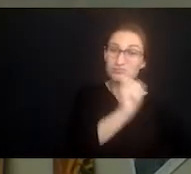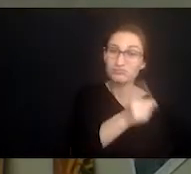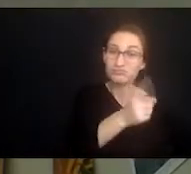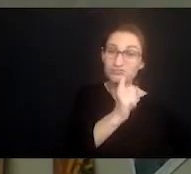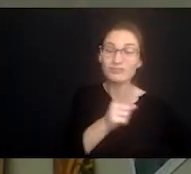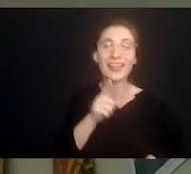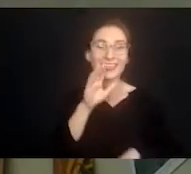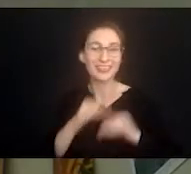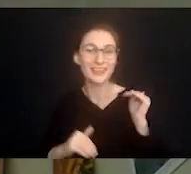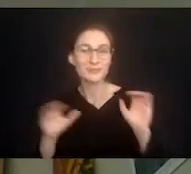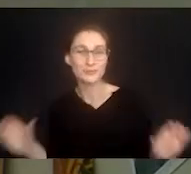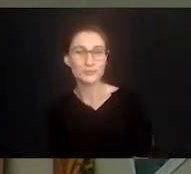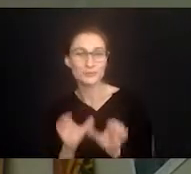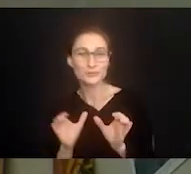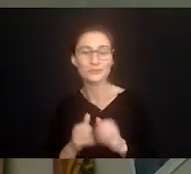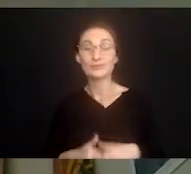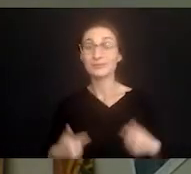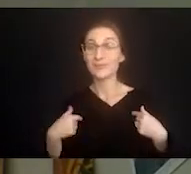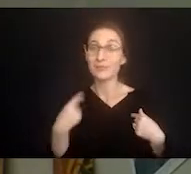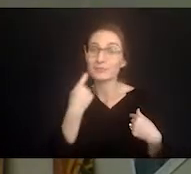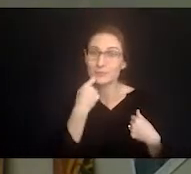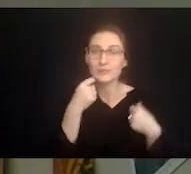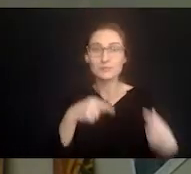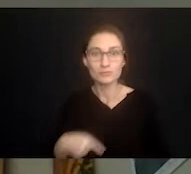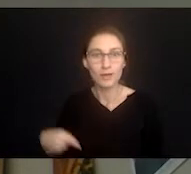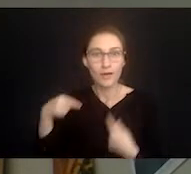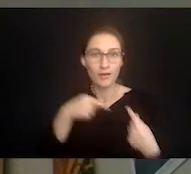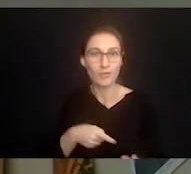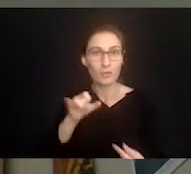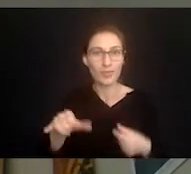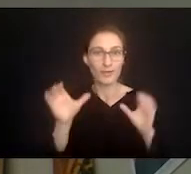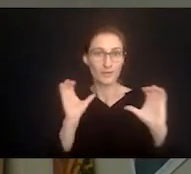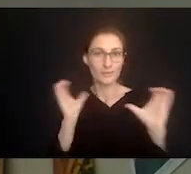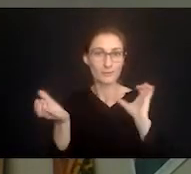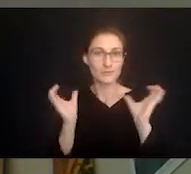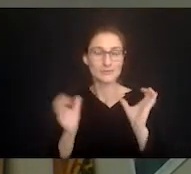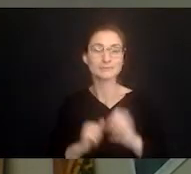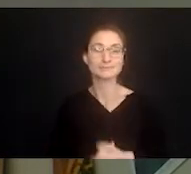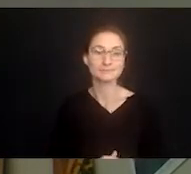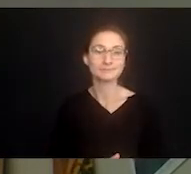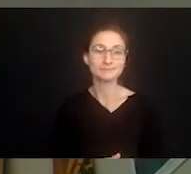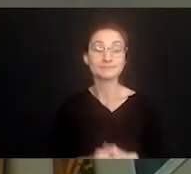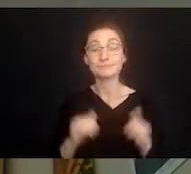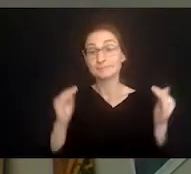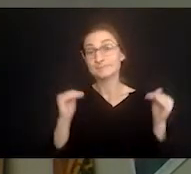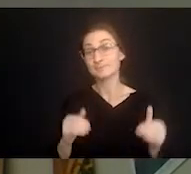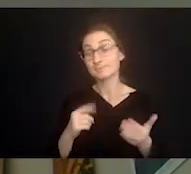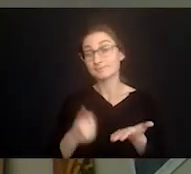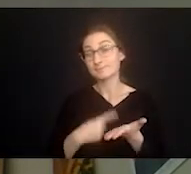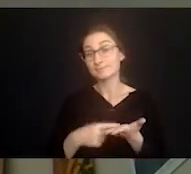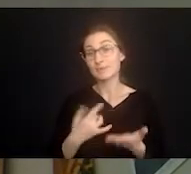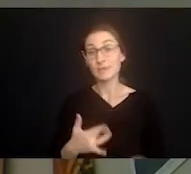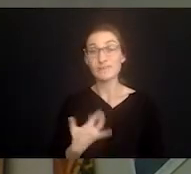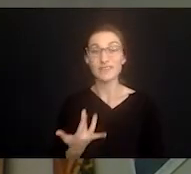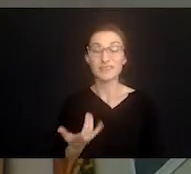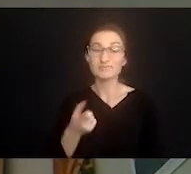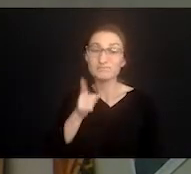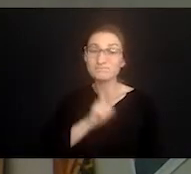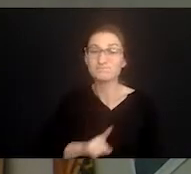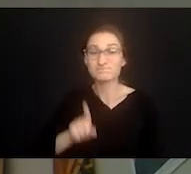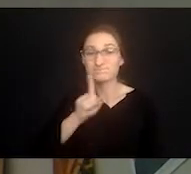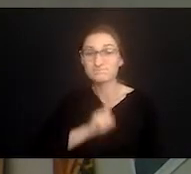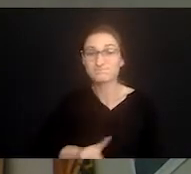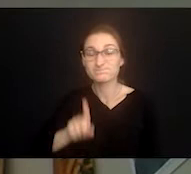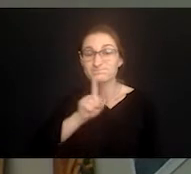easier to say than do because even recently I've struggled with some comparison myself. And then sometimes we feel lonely